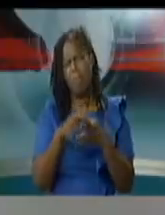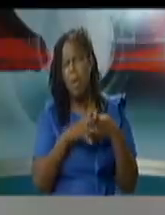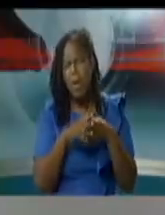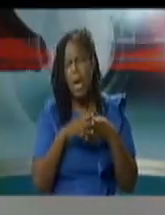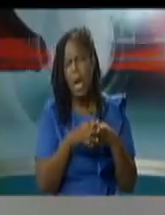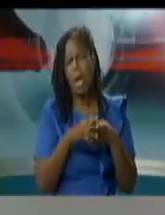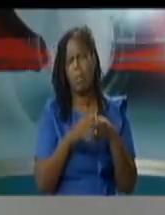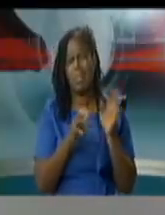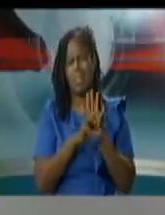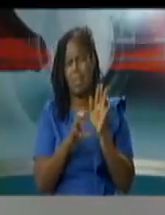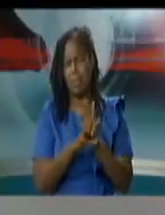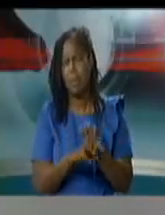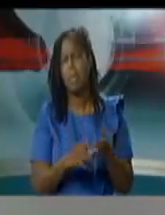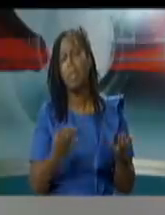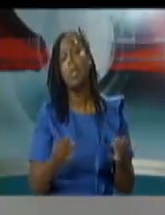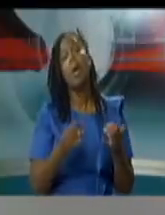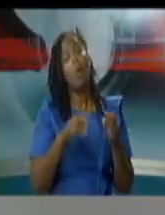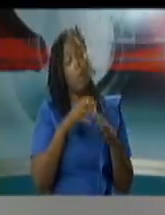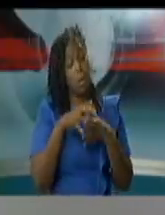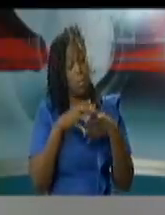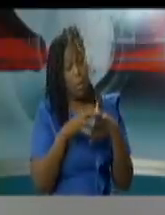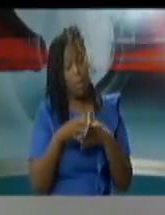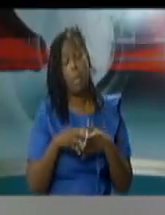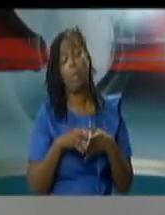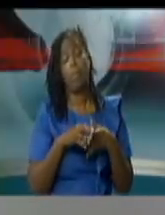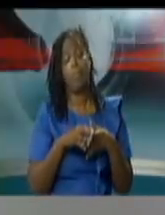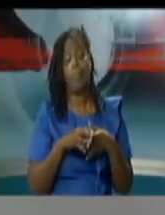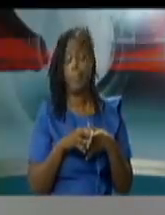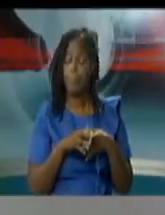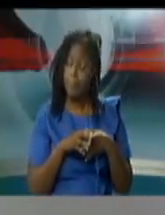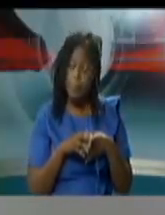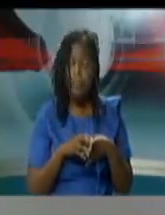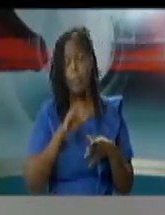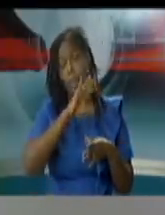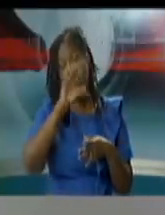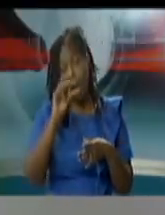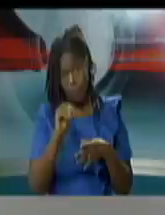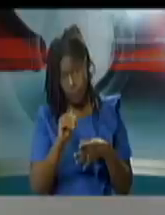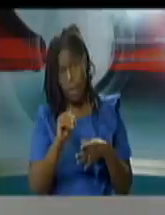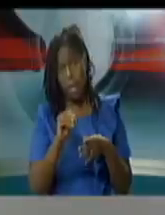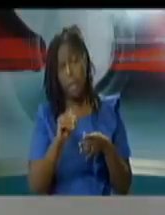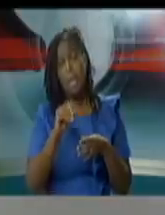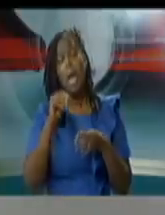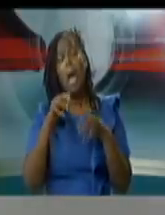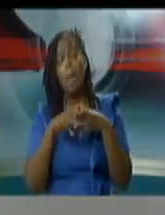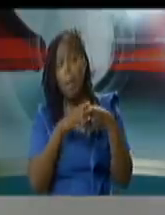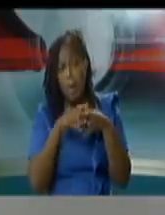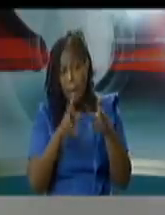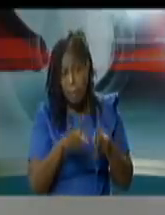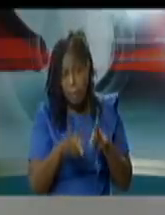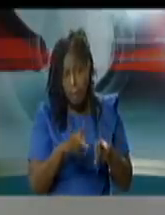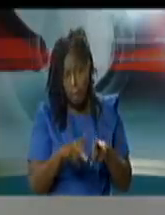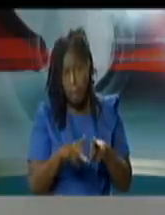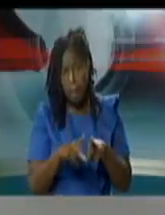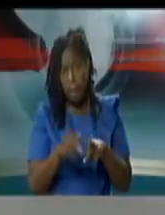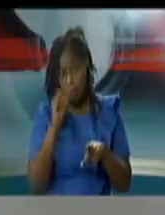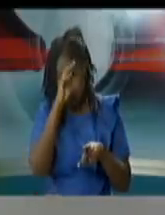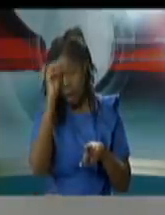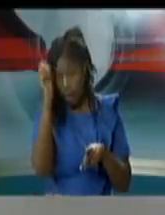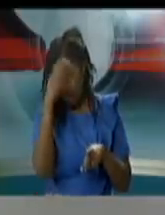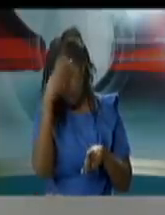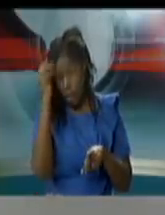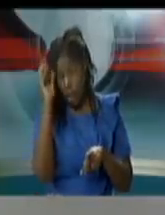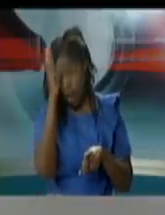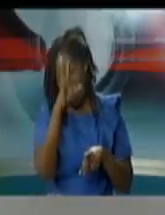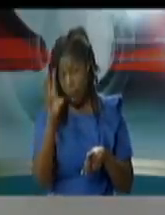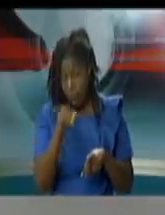the african-american population suffering disproportionately because of certain issues including access to health